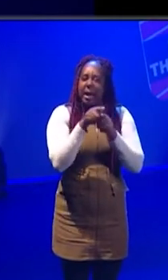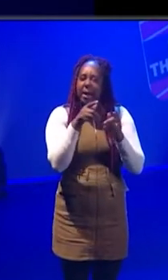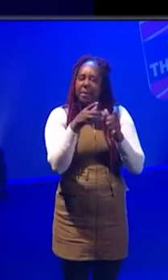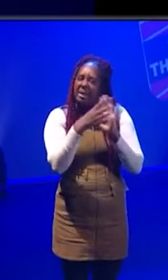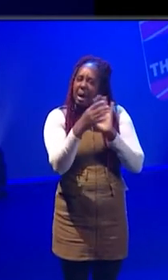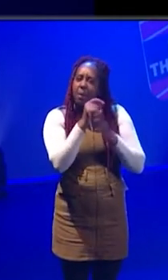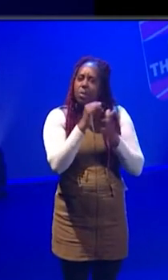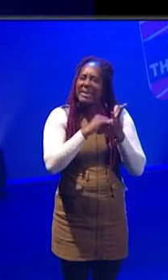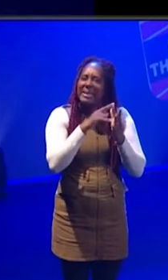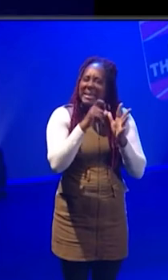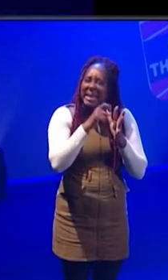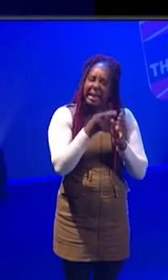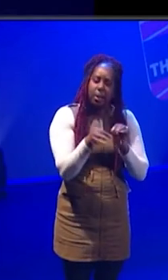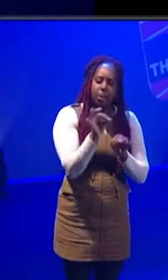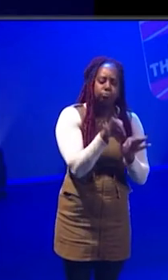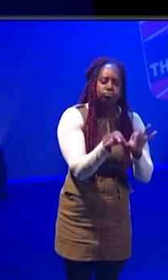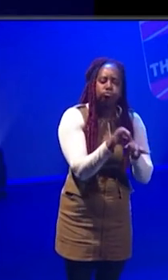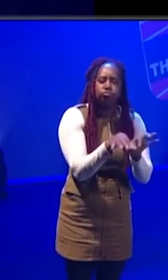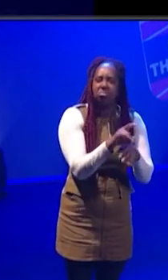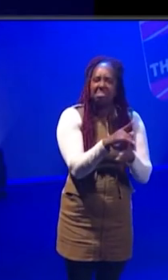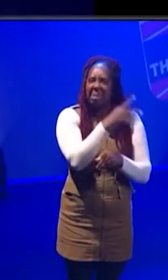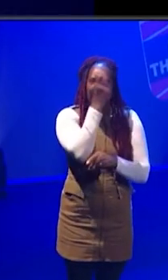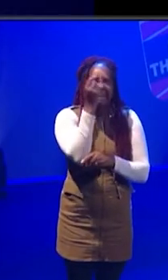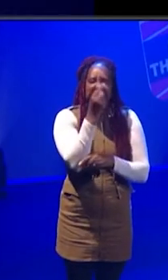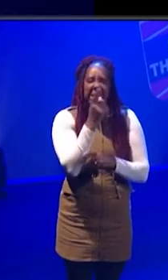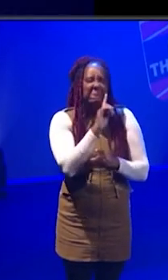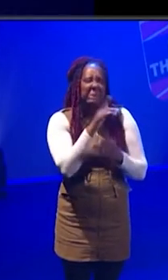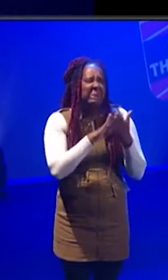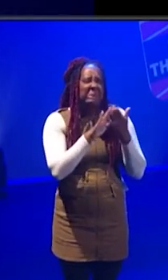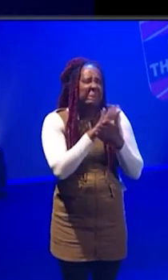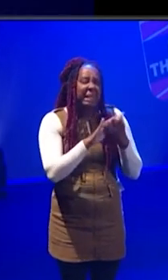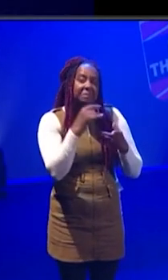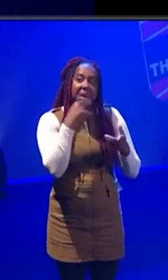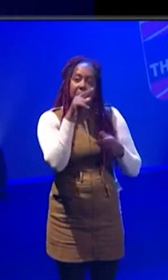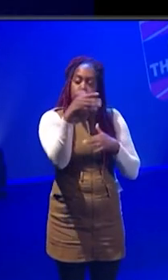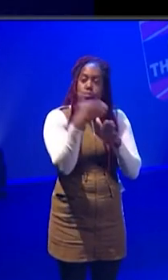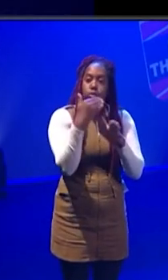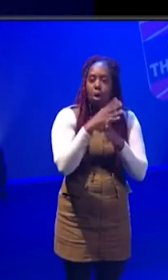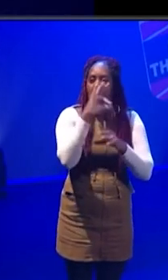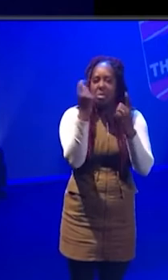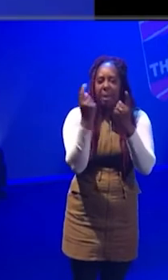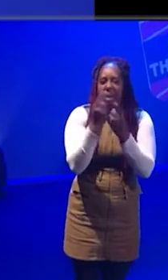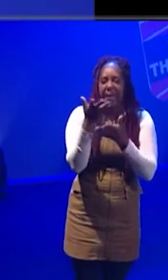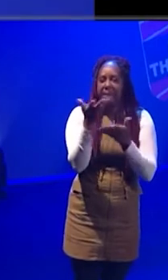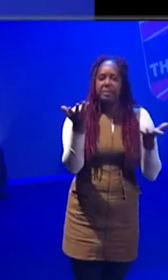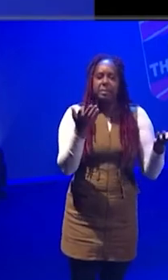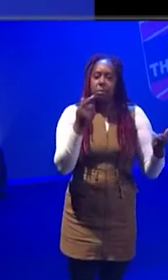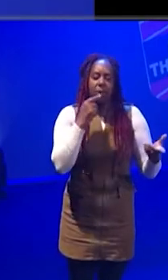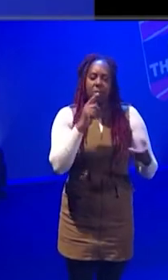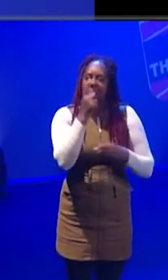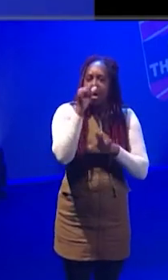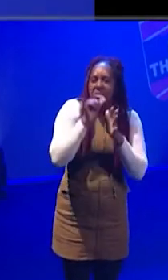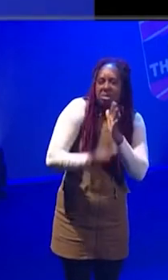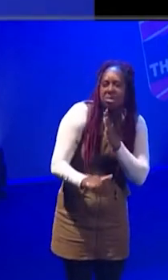And I think I didn't quite understand that until I was further on in my career. But I think there's something about when you first